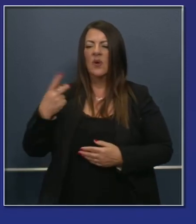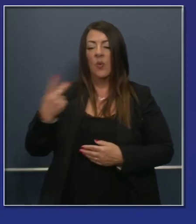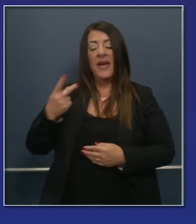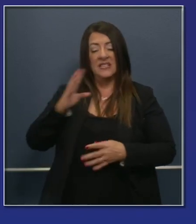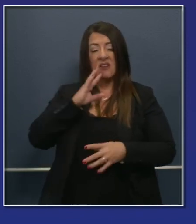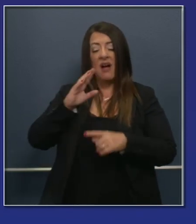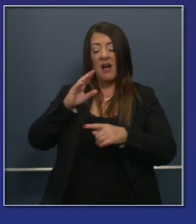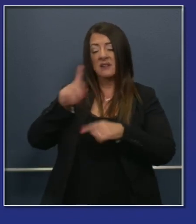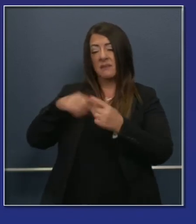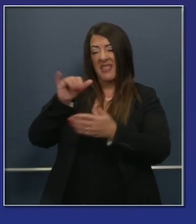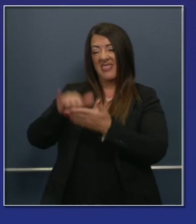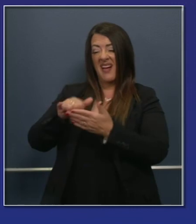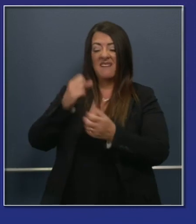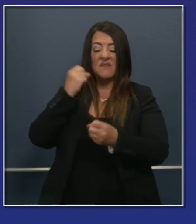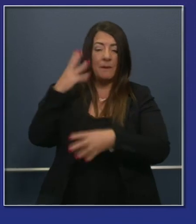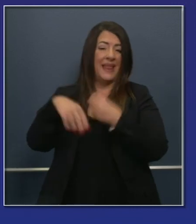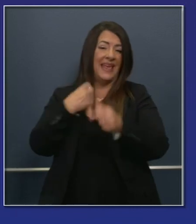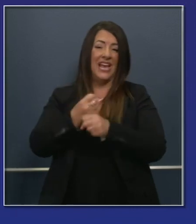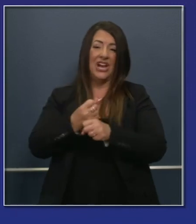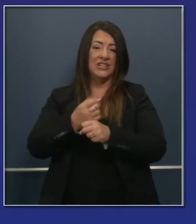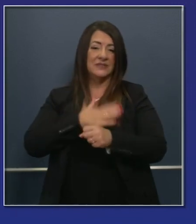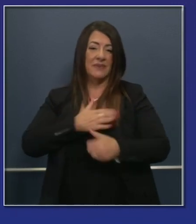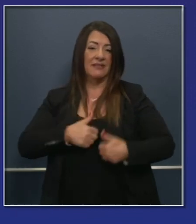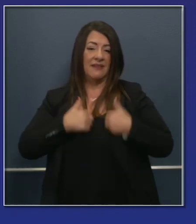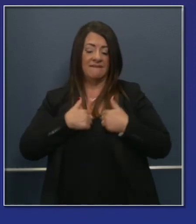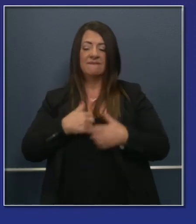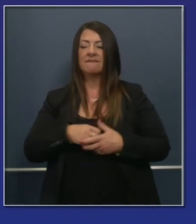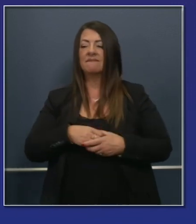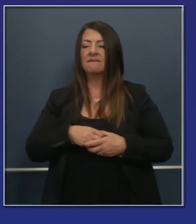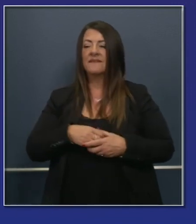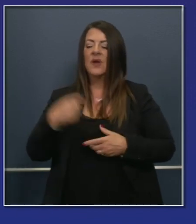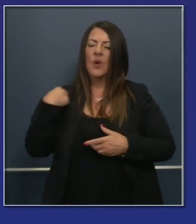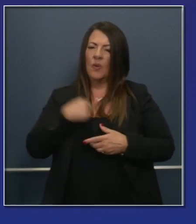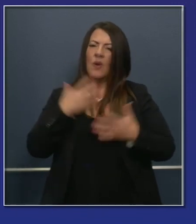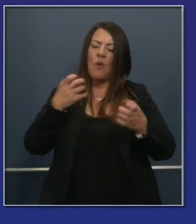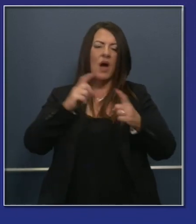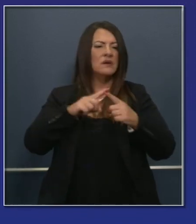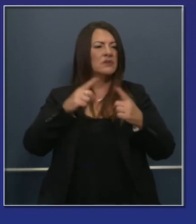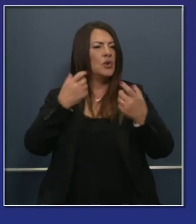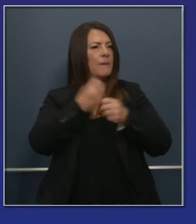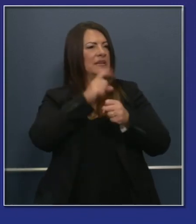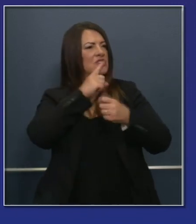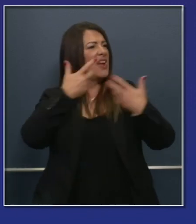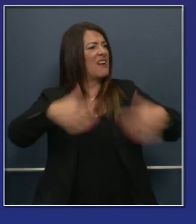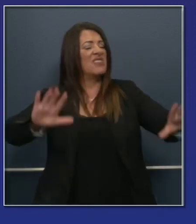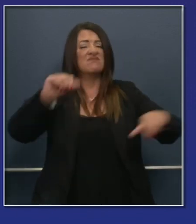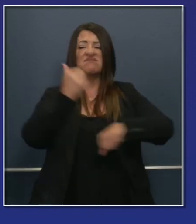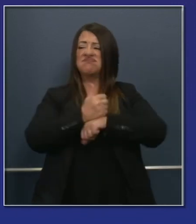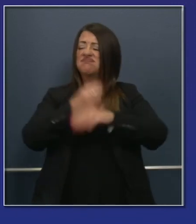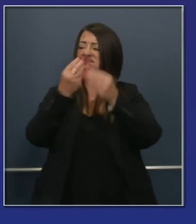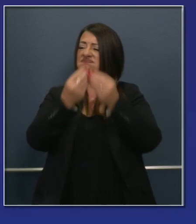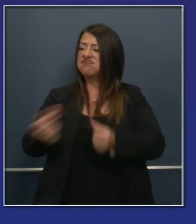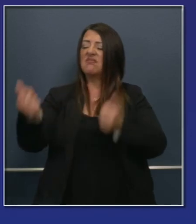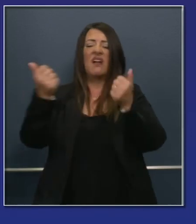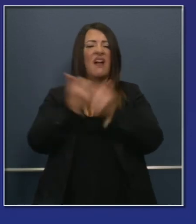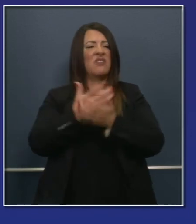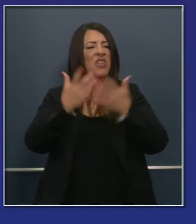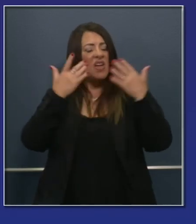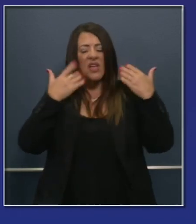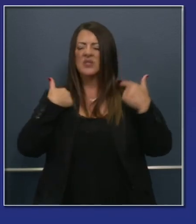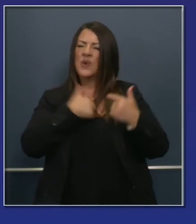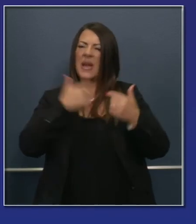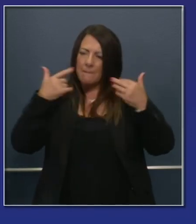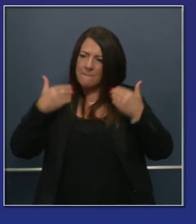the vast majority of our lifetime. We want to move past this and have the digital divide in our rearview mirror.